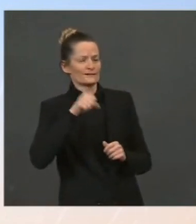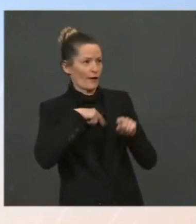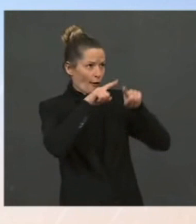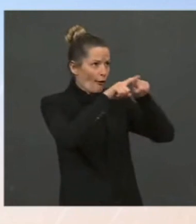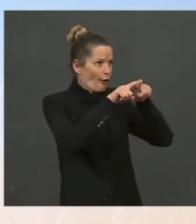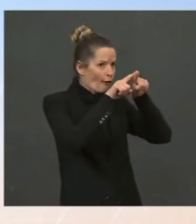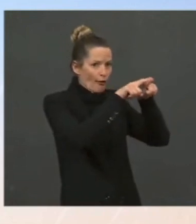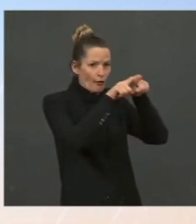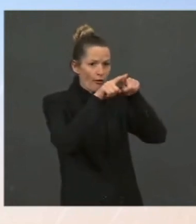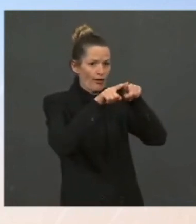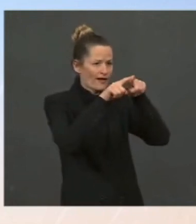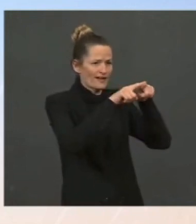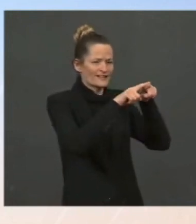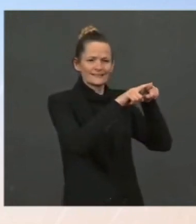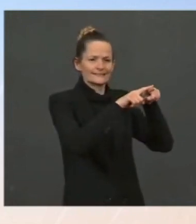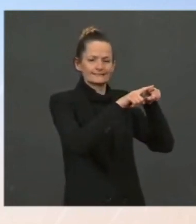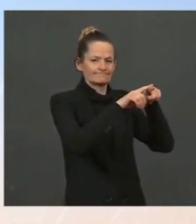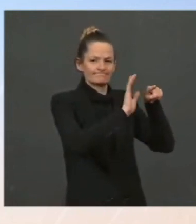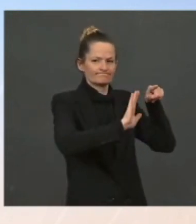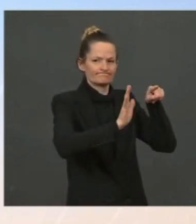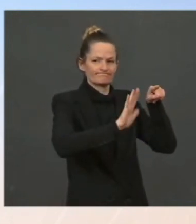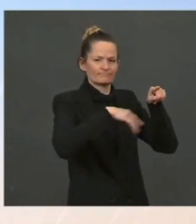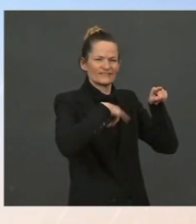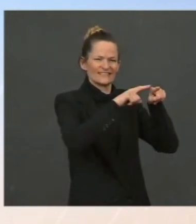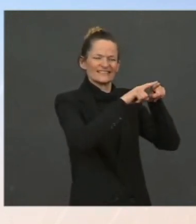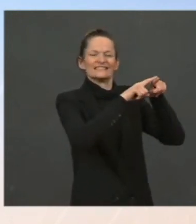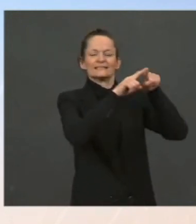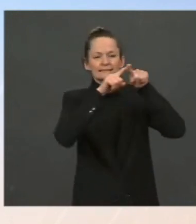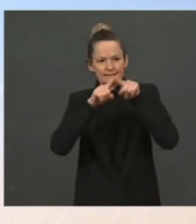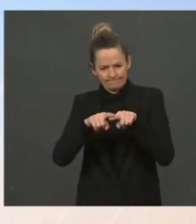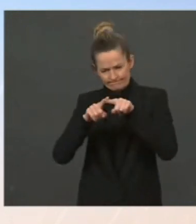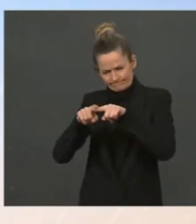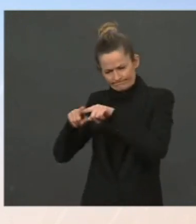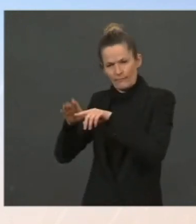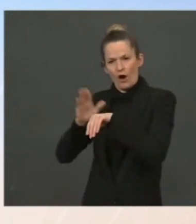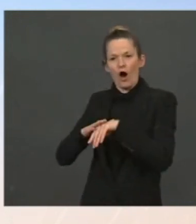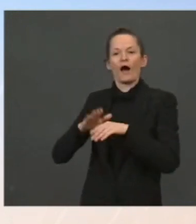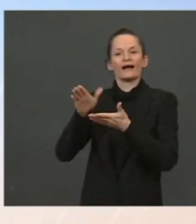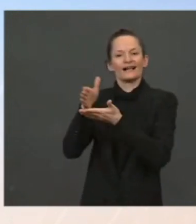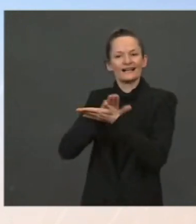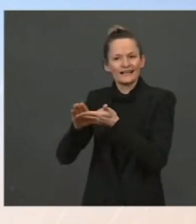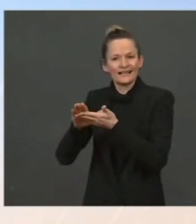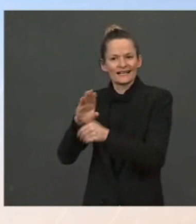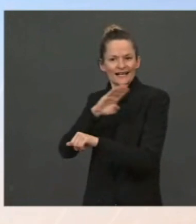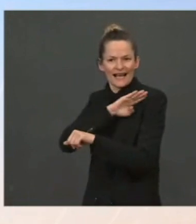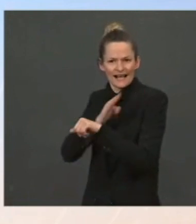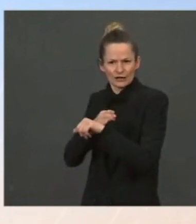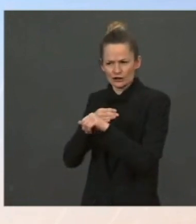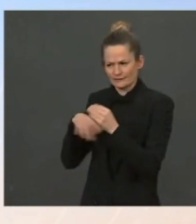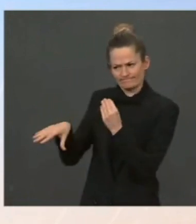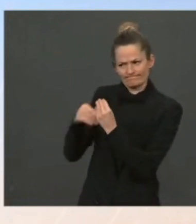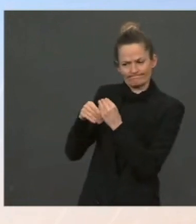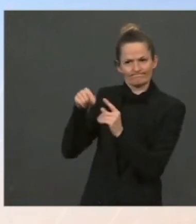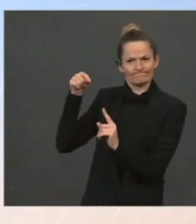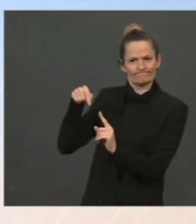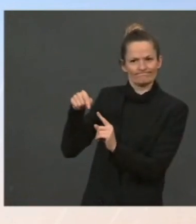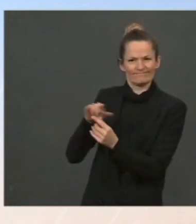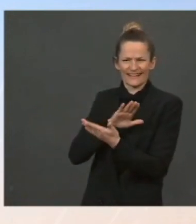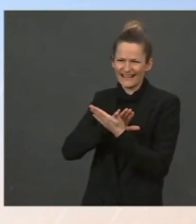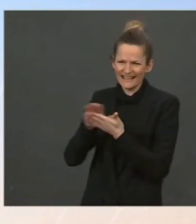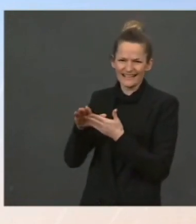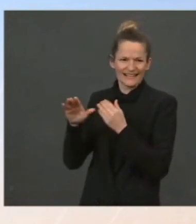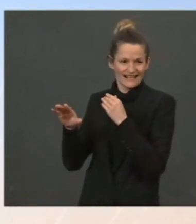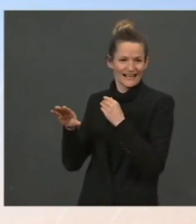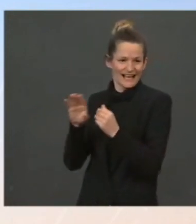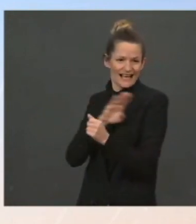our energy, to add more clean energy. It's why the president's vision of building out clean energy sources